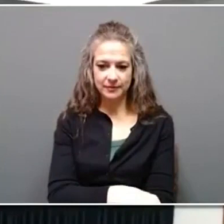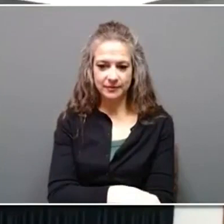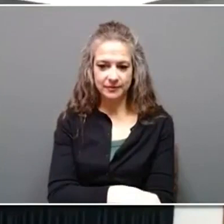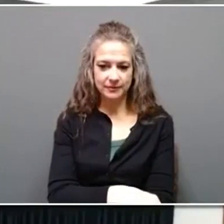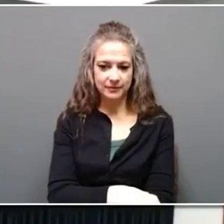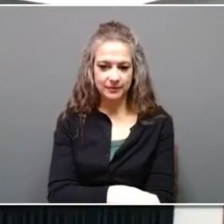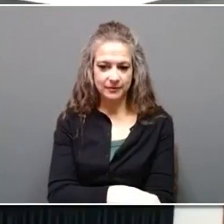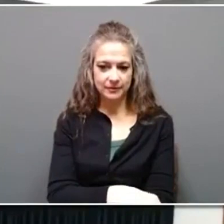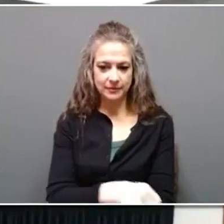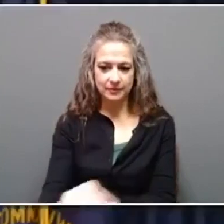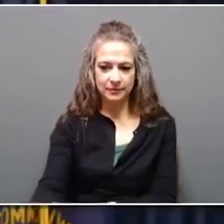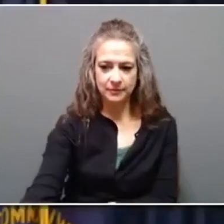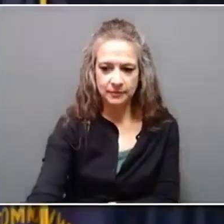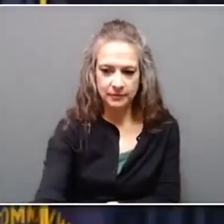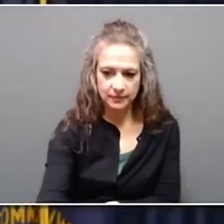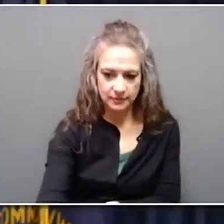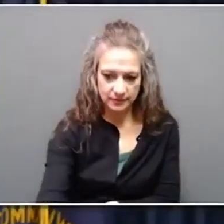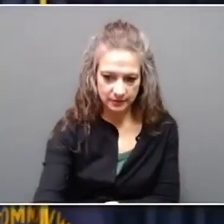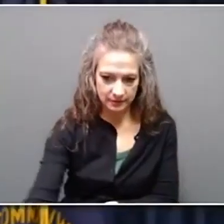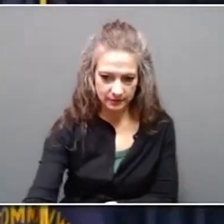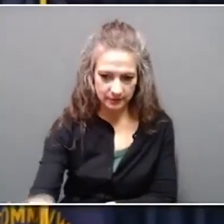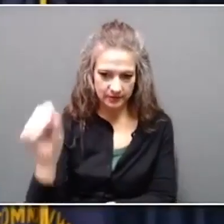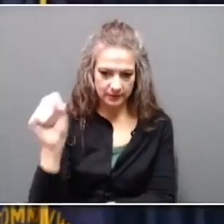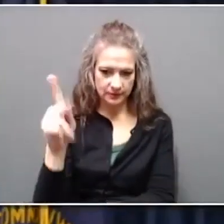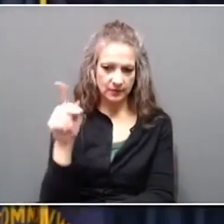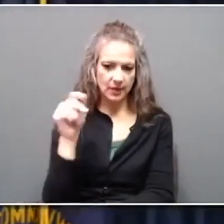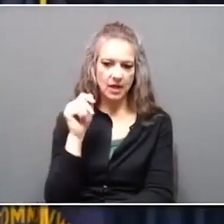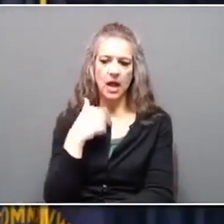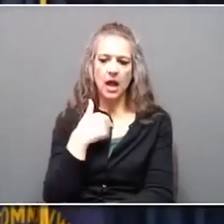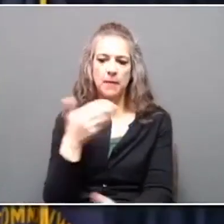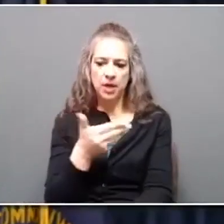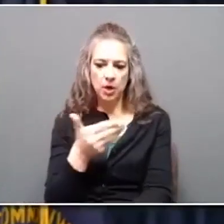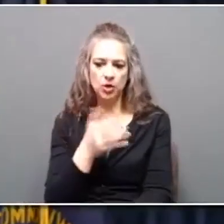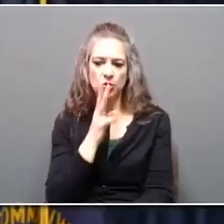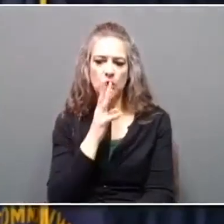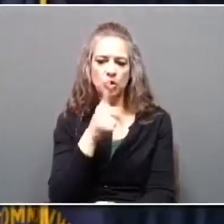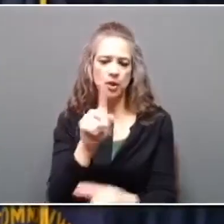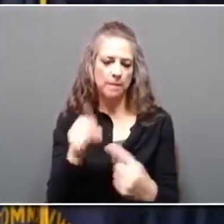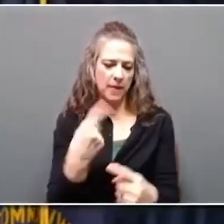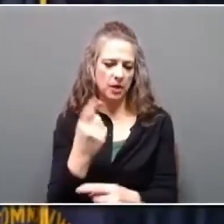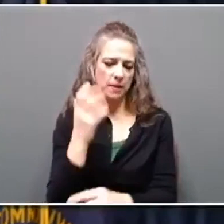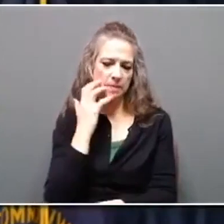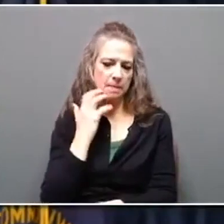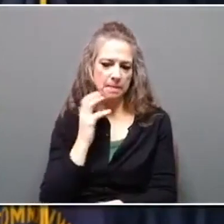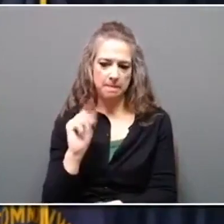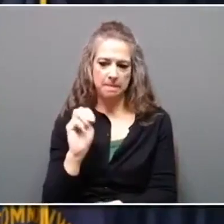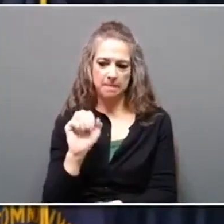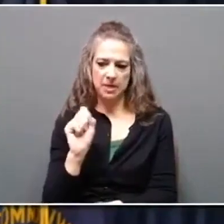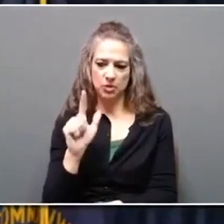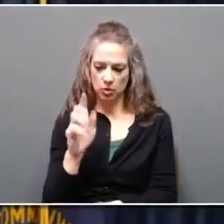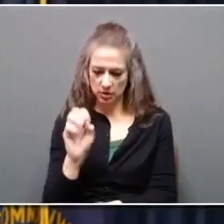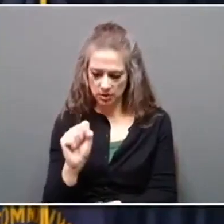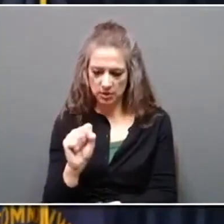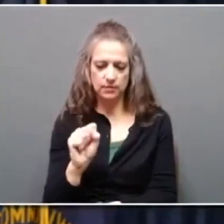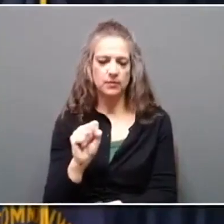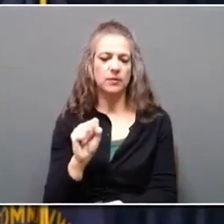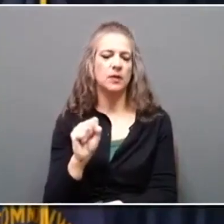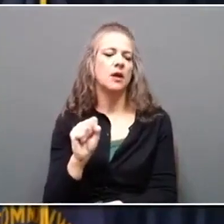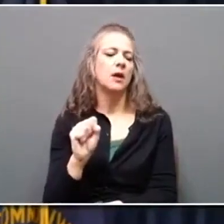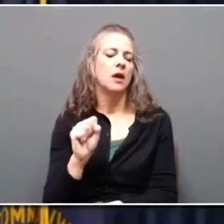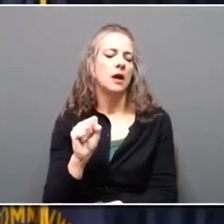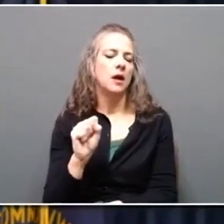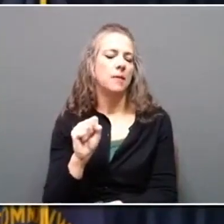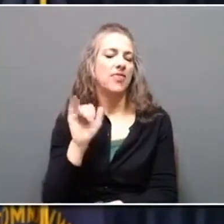Good afternoon. I'm here today to talk to you about measles. Measles was declared eliminated in the United States in the year 2000.